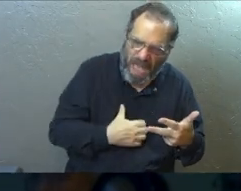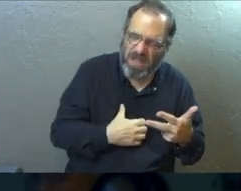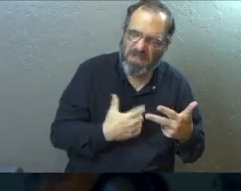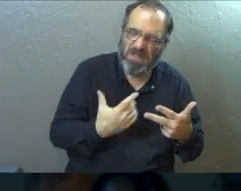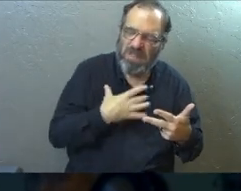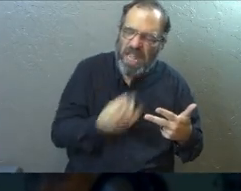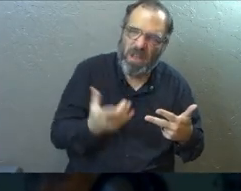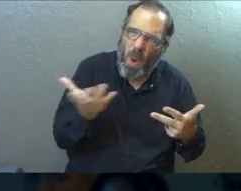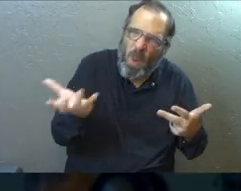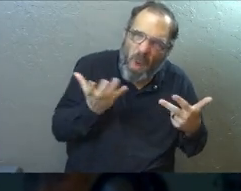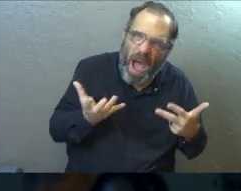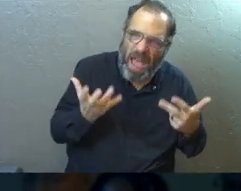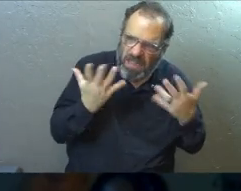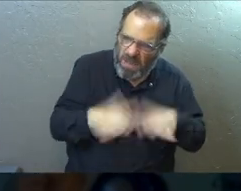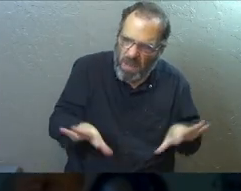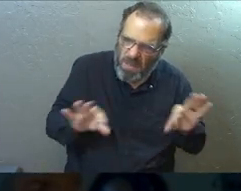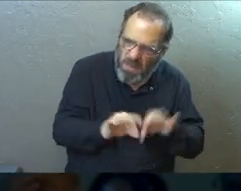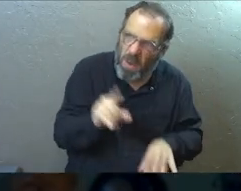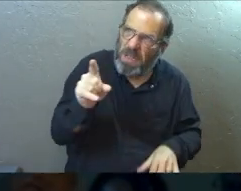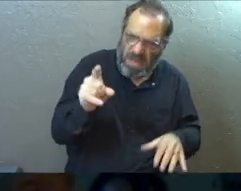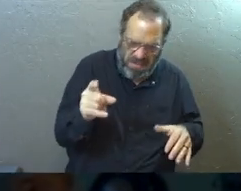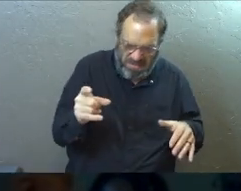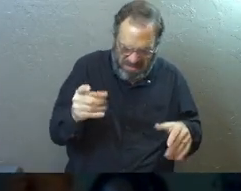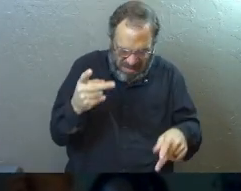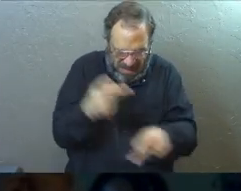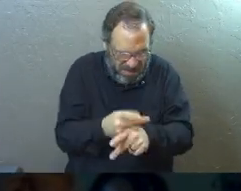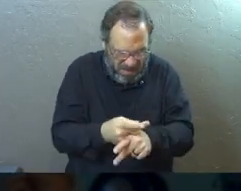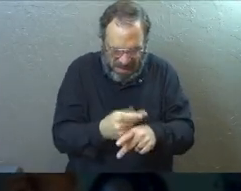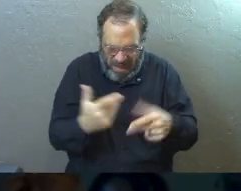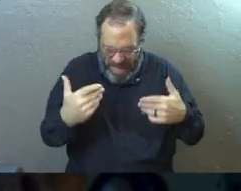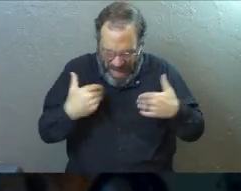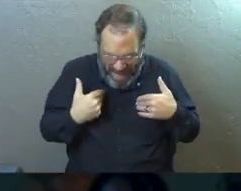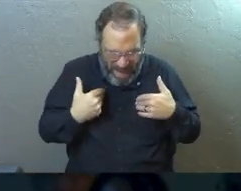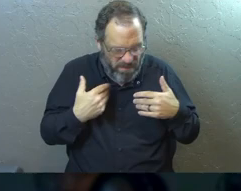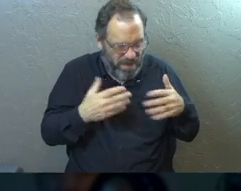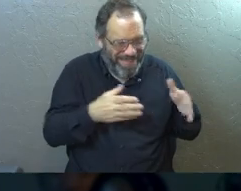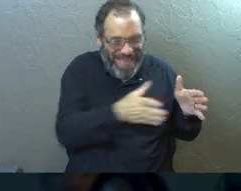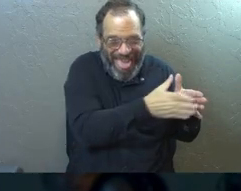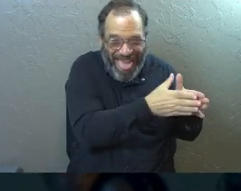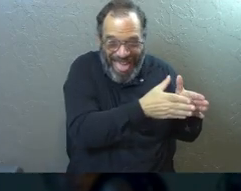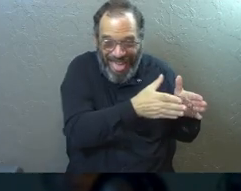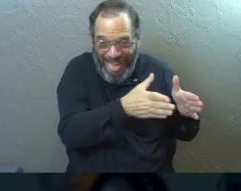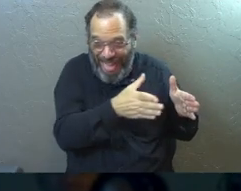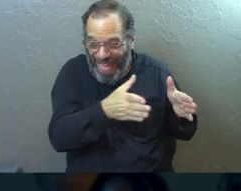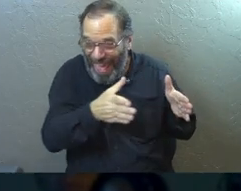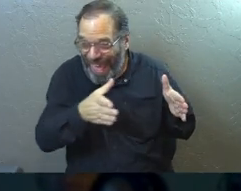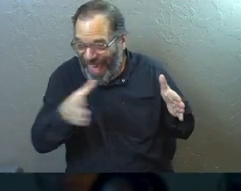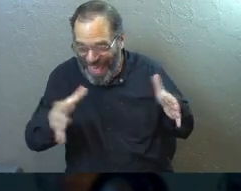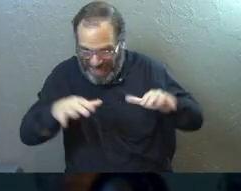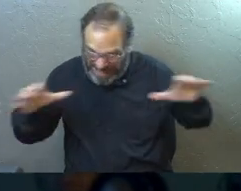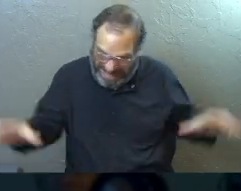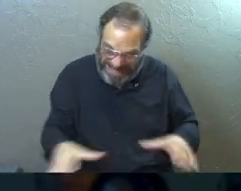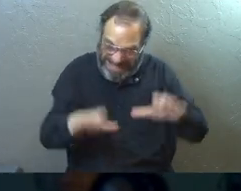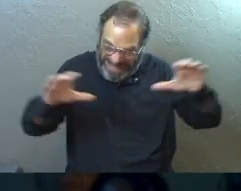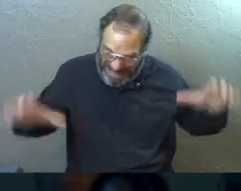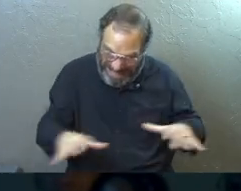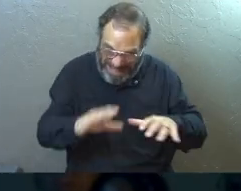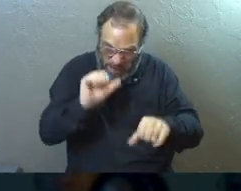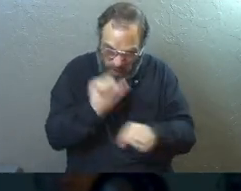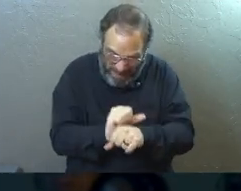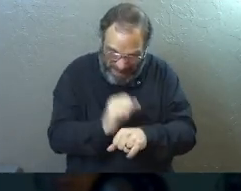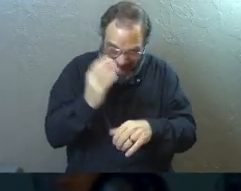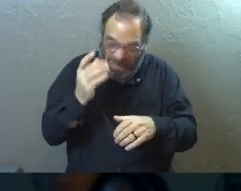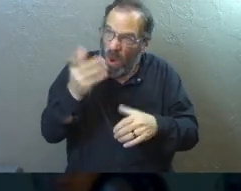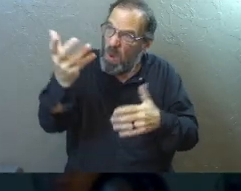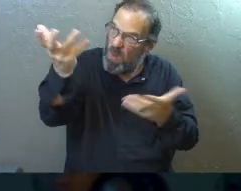and that like? Why is it important to him that we do that? Why is it important that we will put in the work and do the hard things that we need to do?